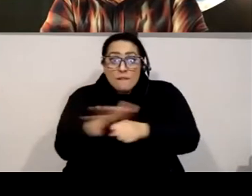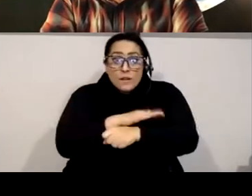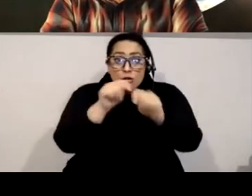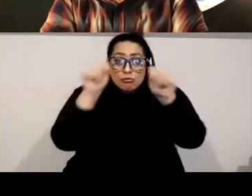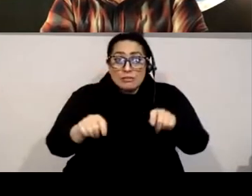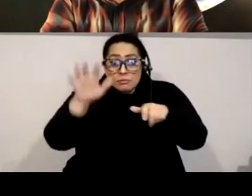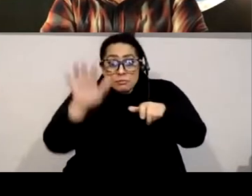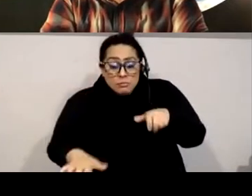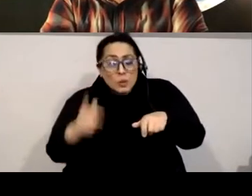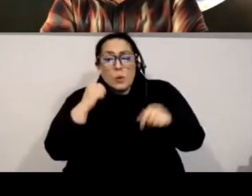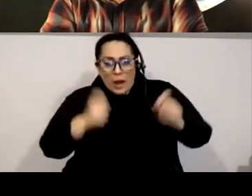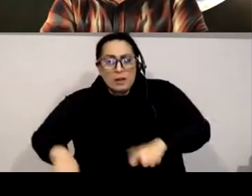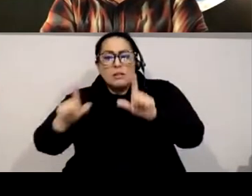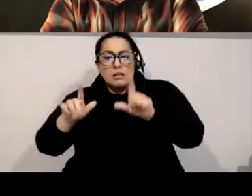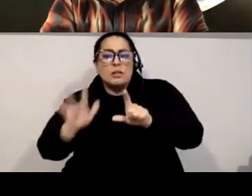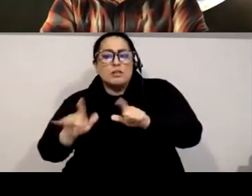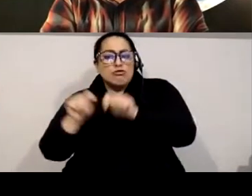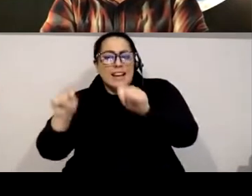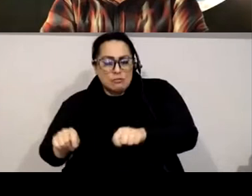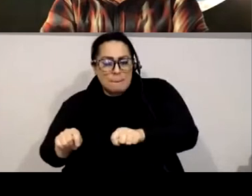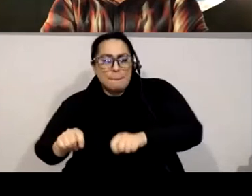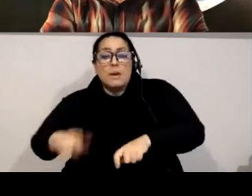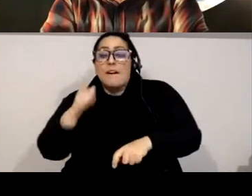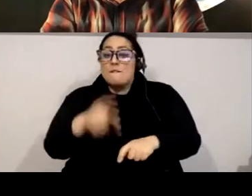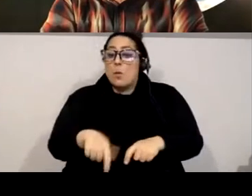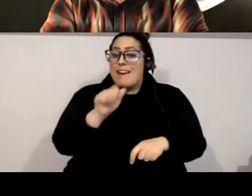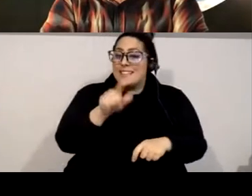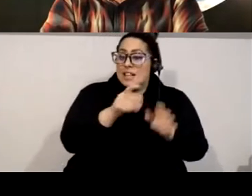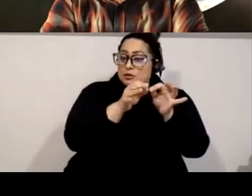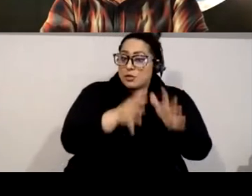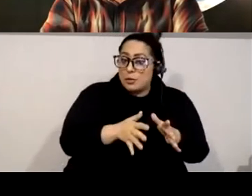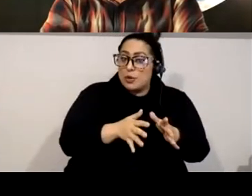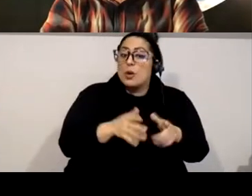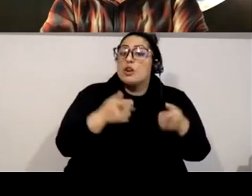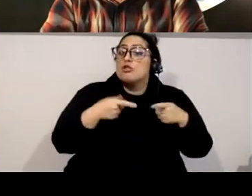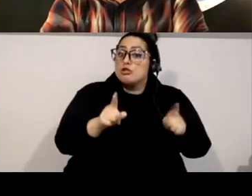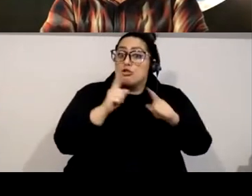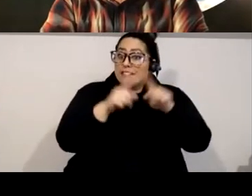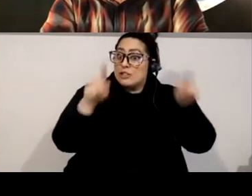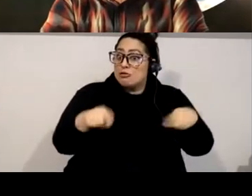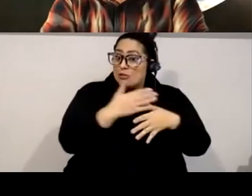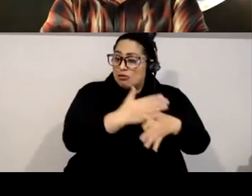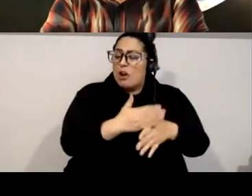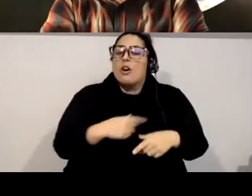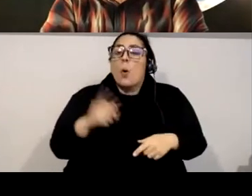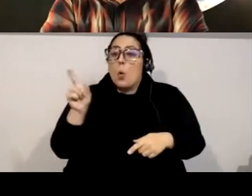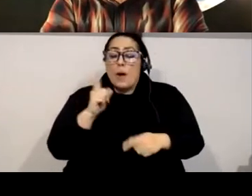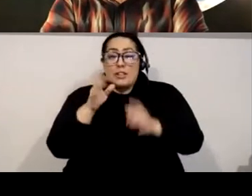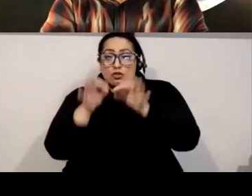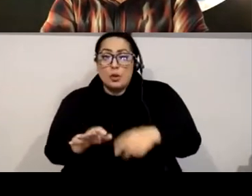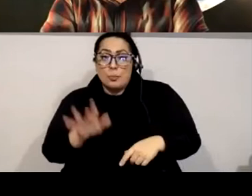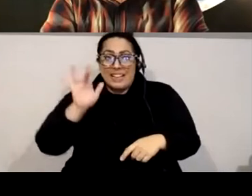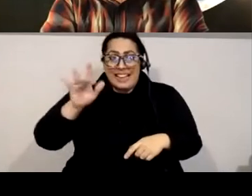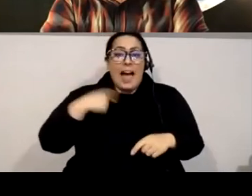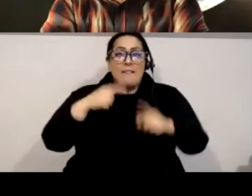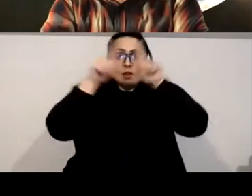appear on the side of the screen. For ASL interpretation, when we're screen sharing, please click on the visible interpreters box and click the three